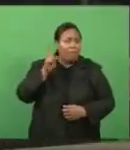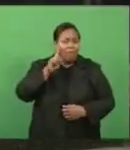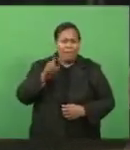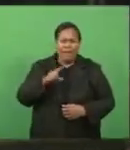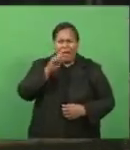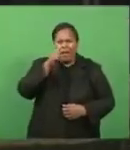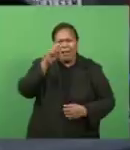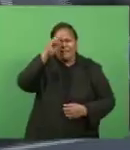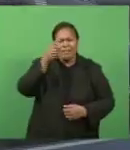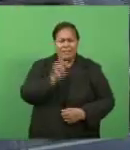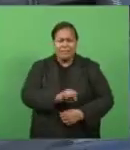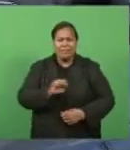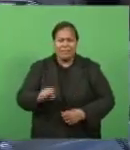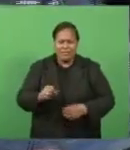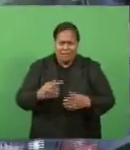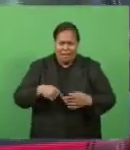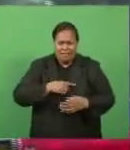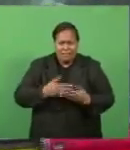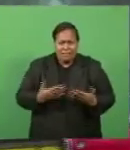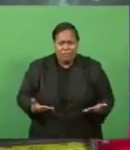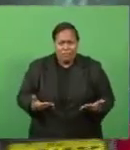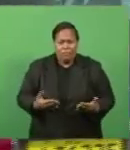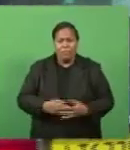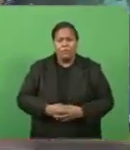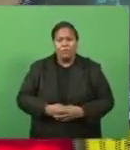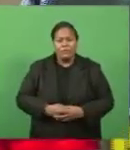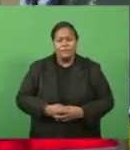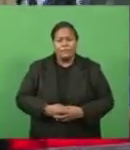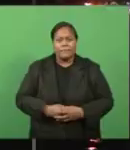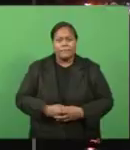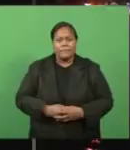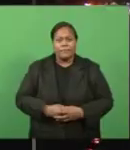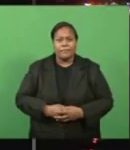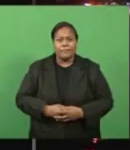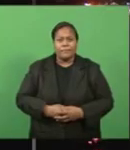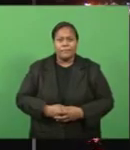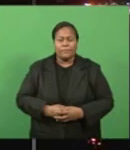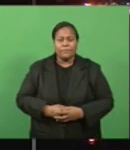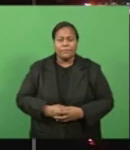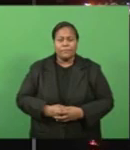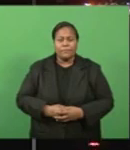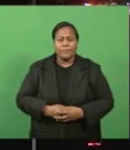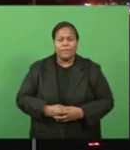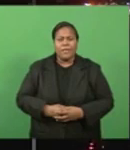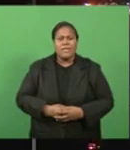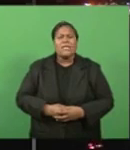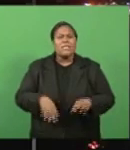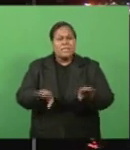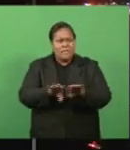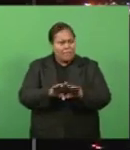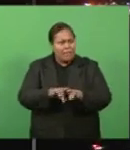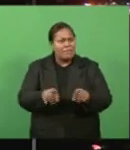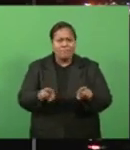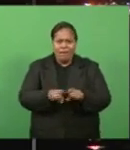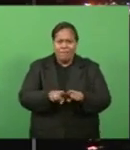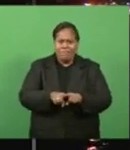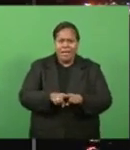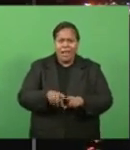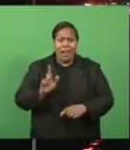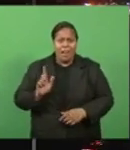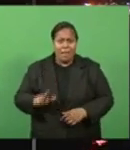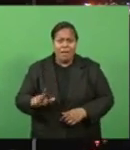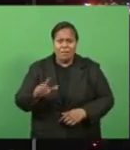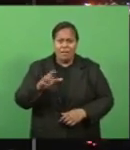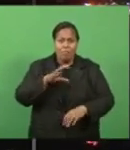situation we are in. Apenisa Wangarandobu, FBC News. There were similar scenes in Lombasa as police strictly monitored